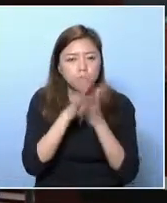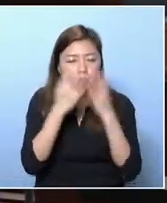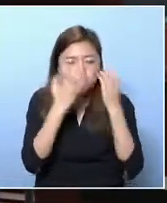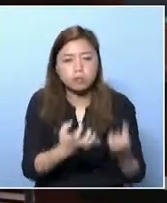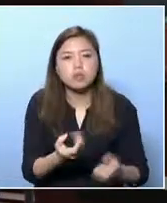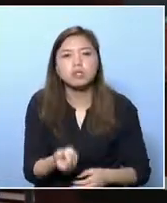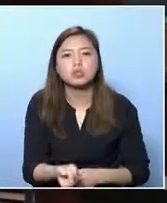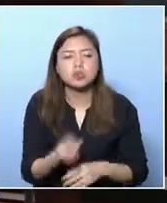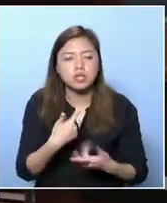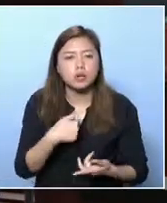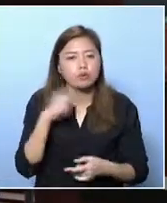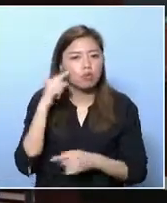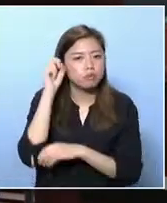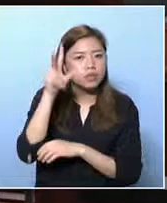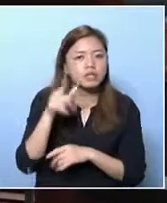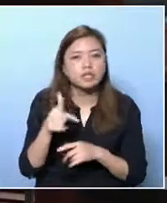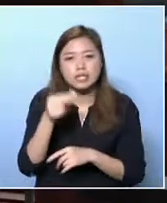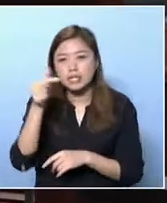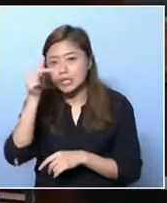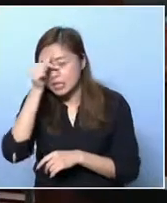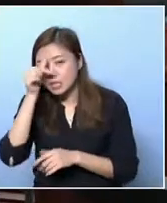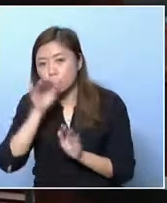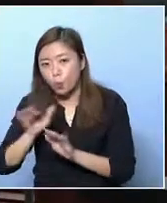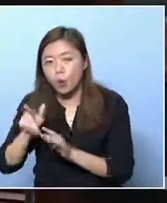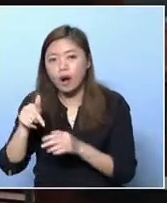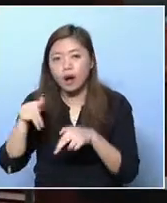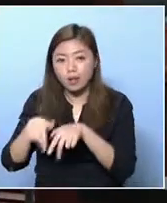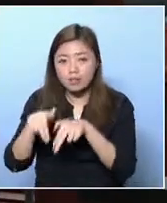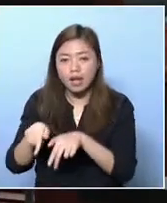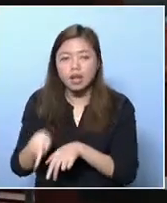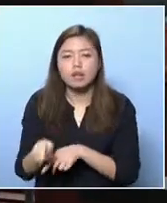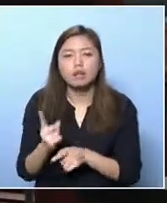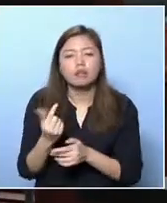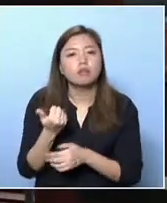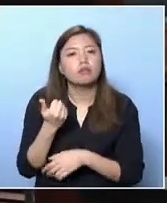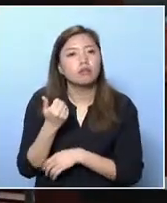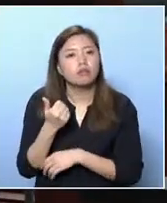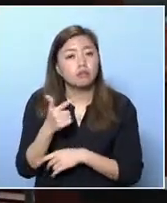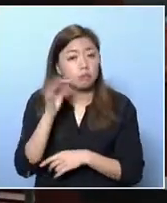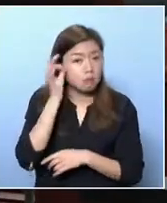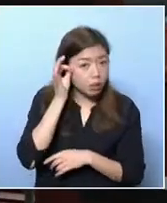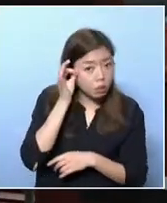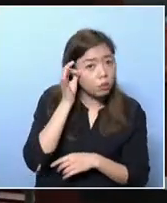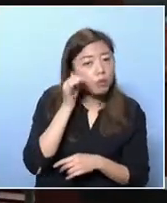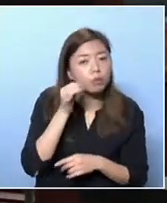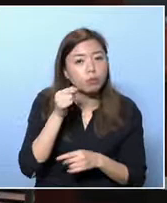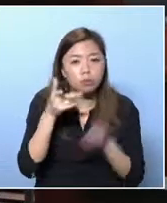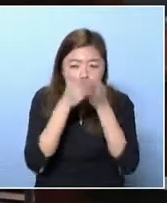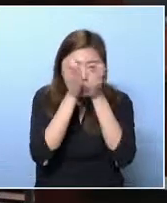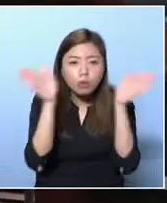which are not often raised. I have a question for health